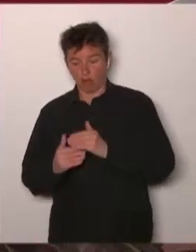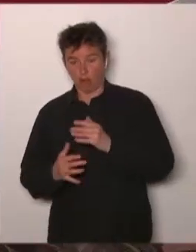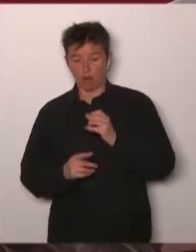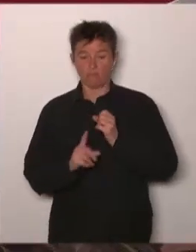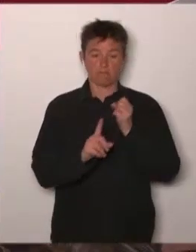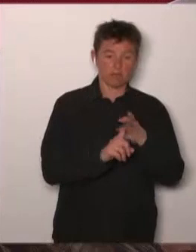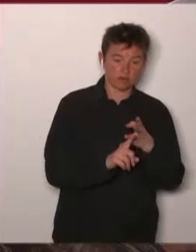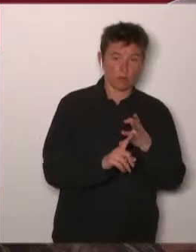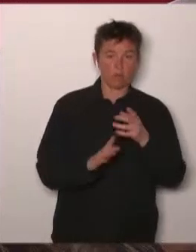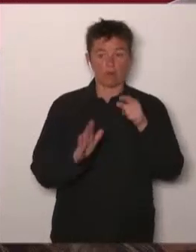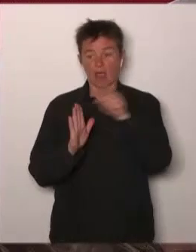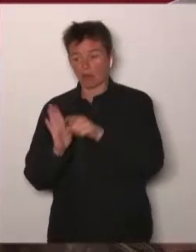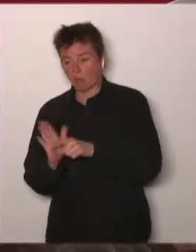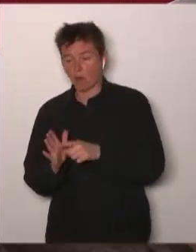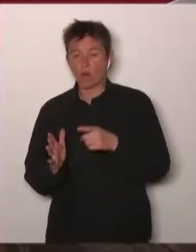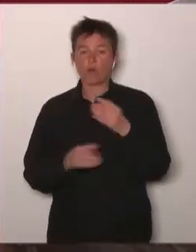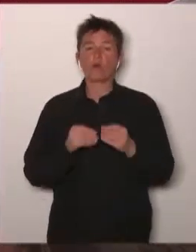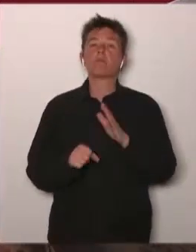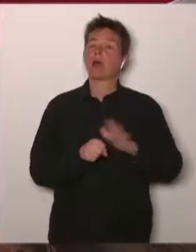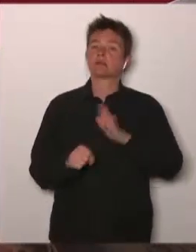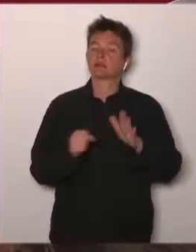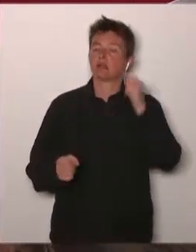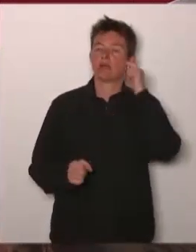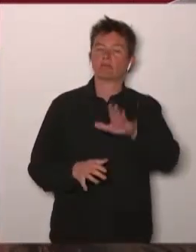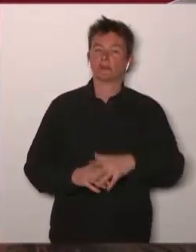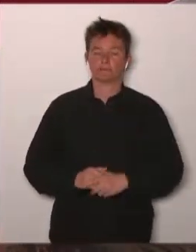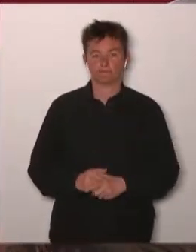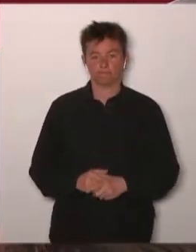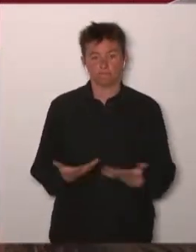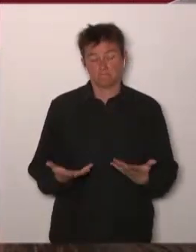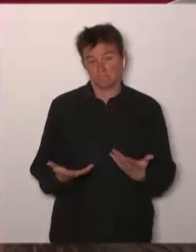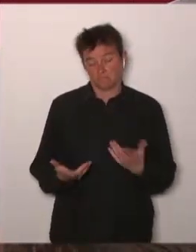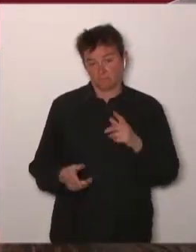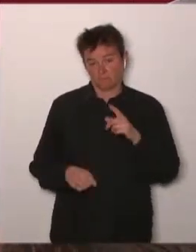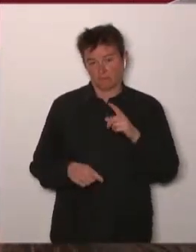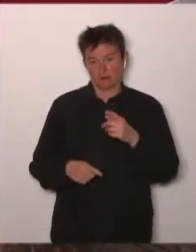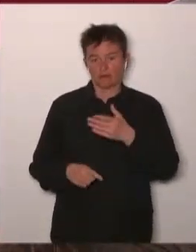not sufficiently for you and just can you just put the mic more close to yes